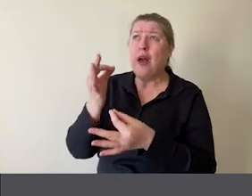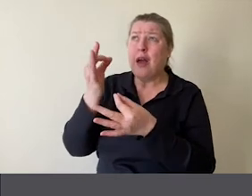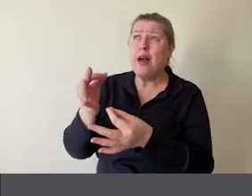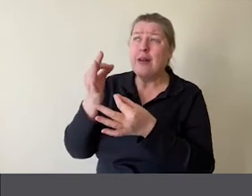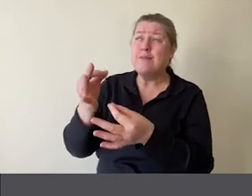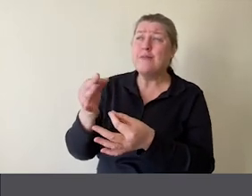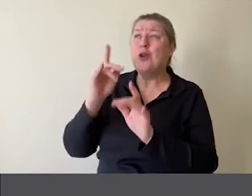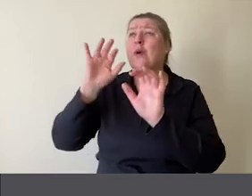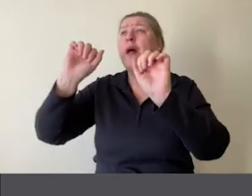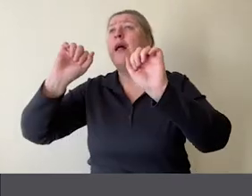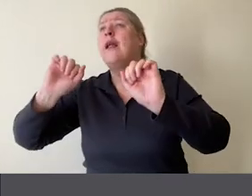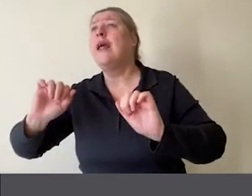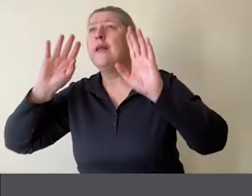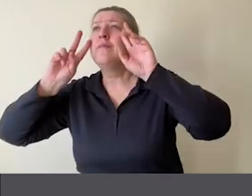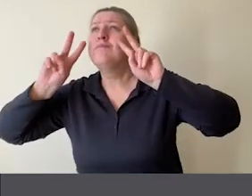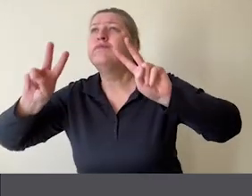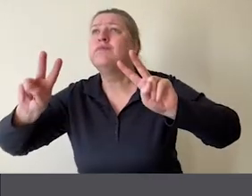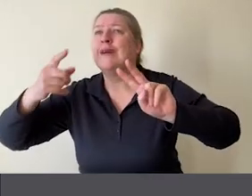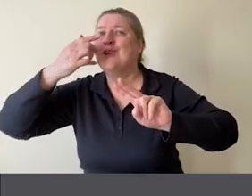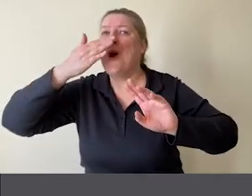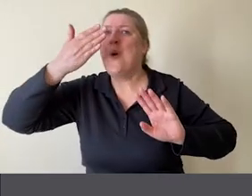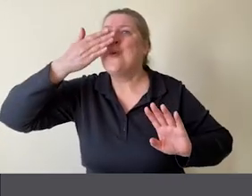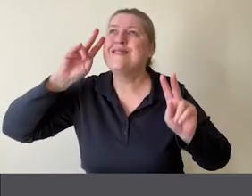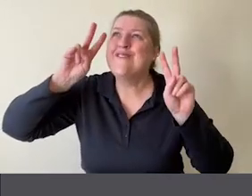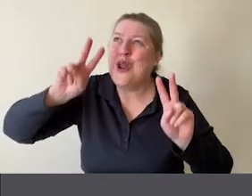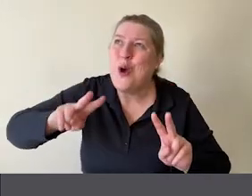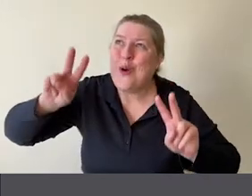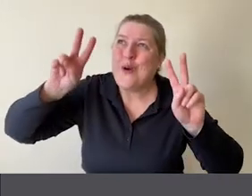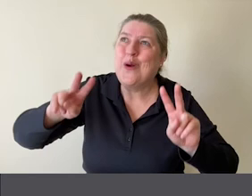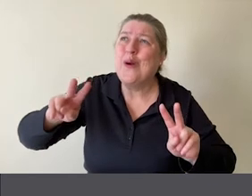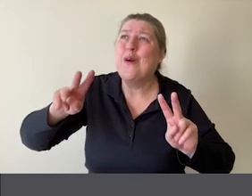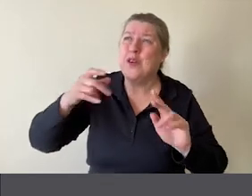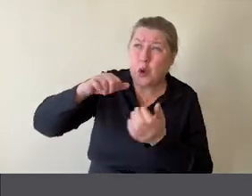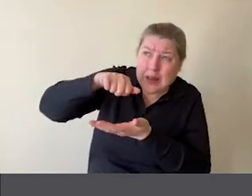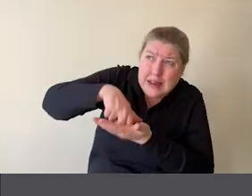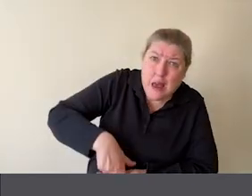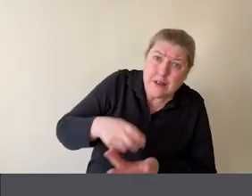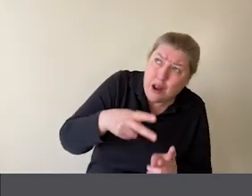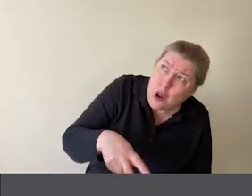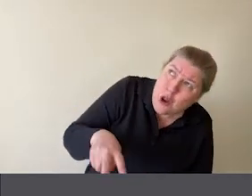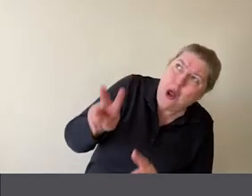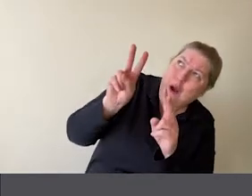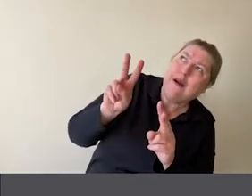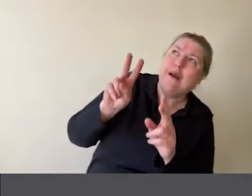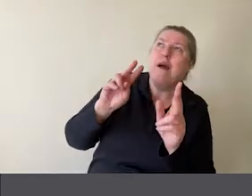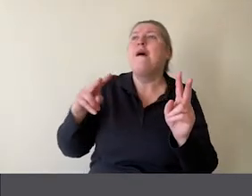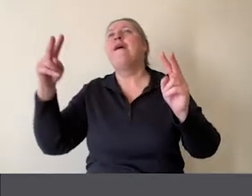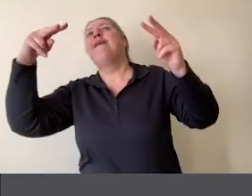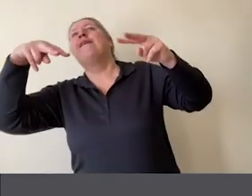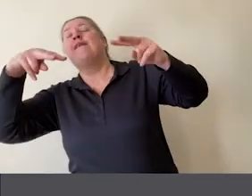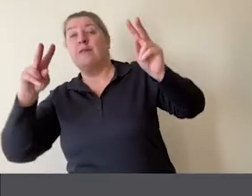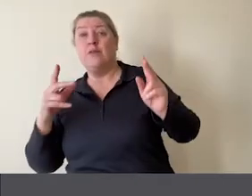right up against the glass, press your nose, kneel down, look at the talk from different angles